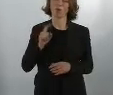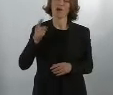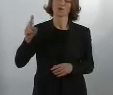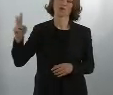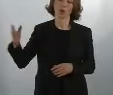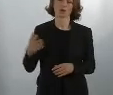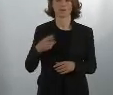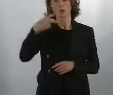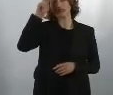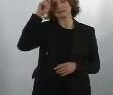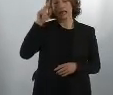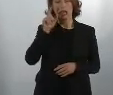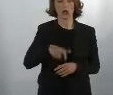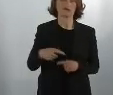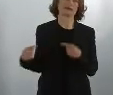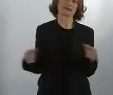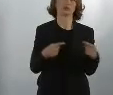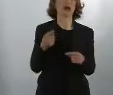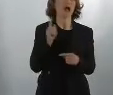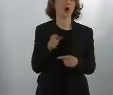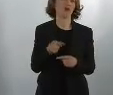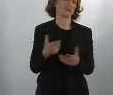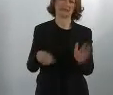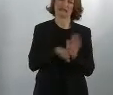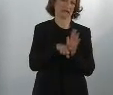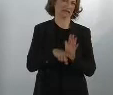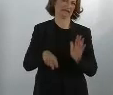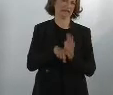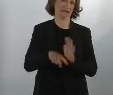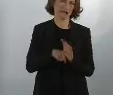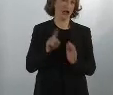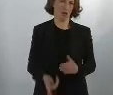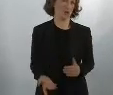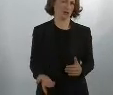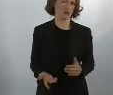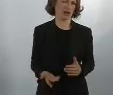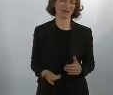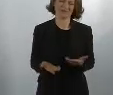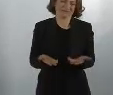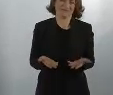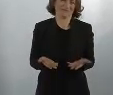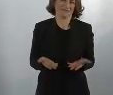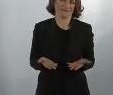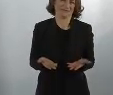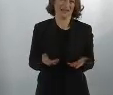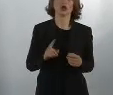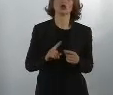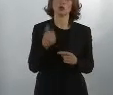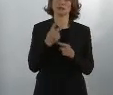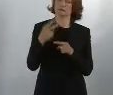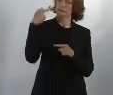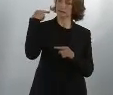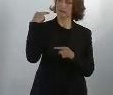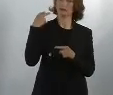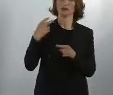a discussion about the police. It is also somewhat disparaging, and these